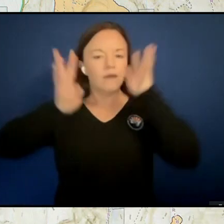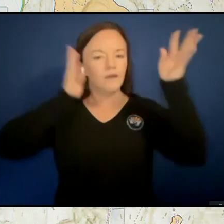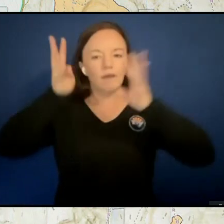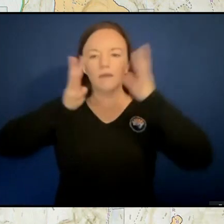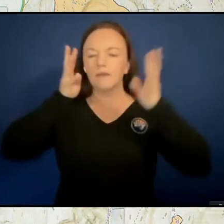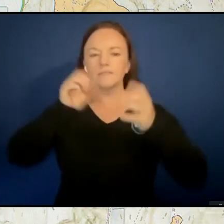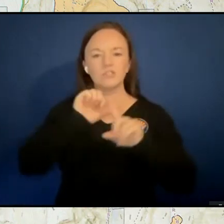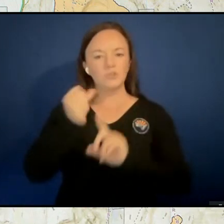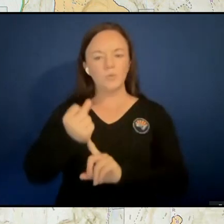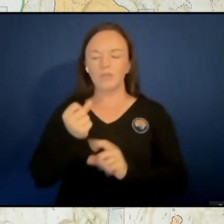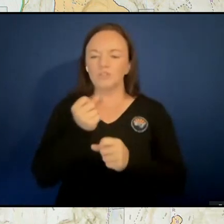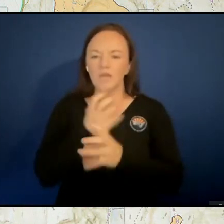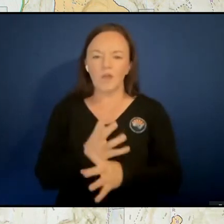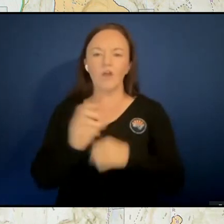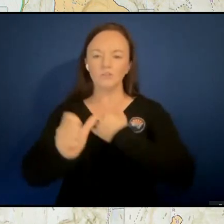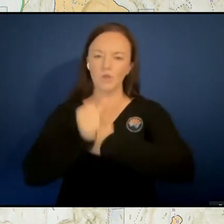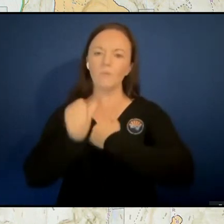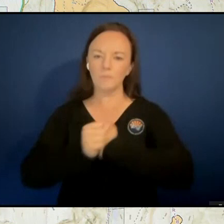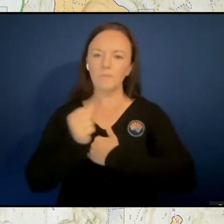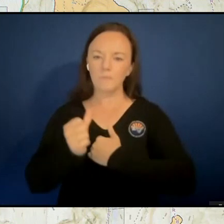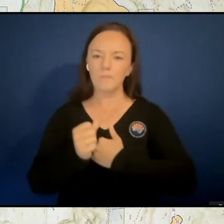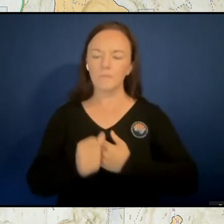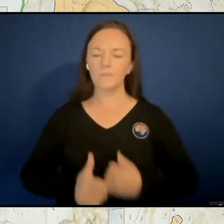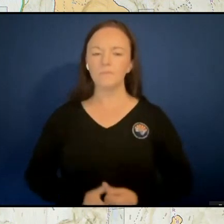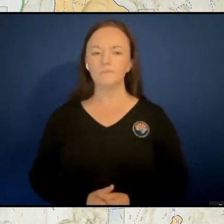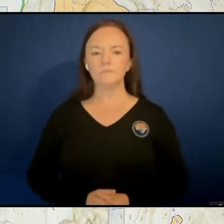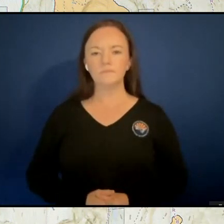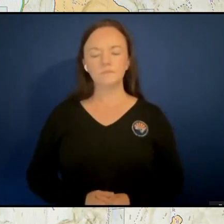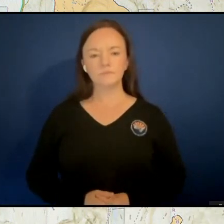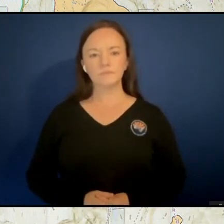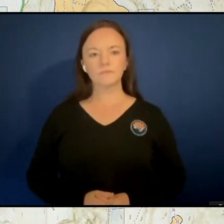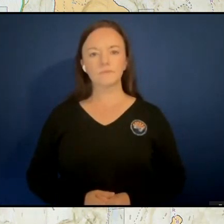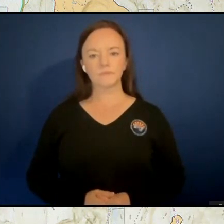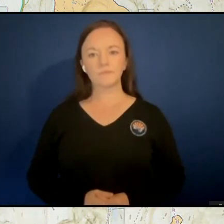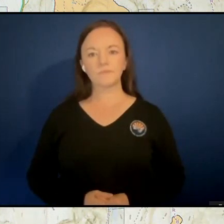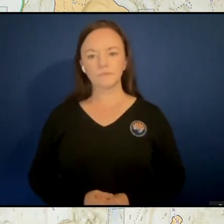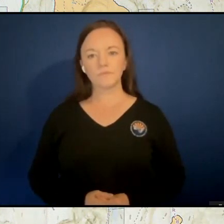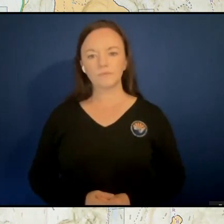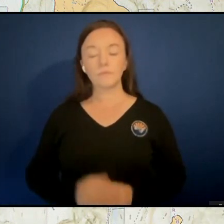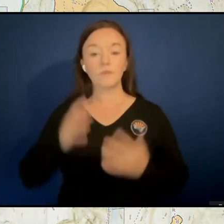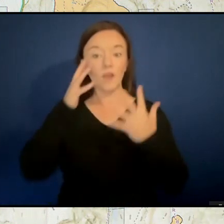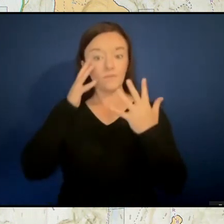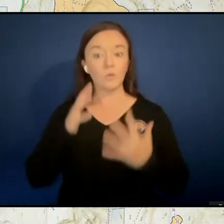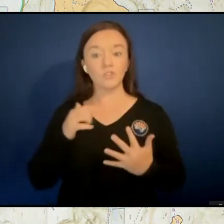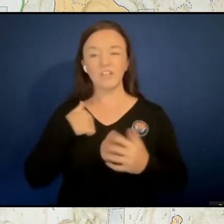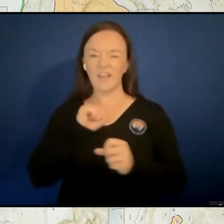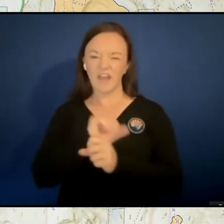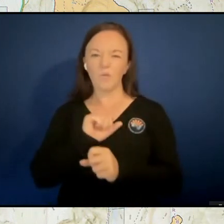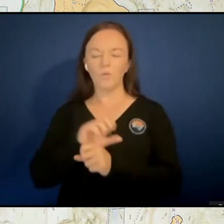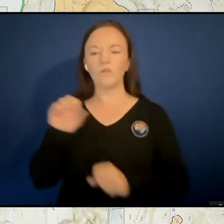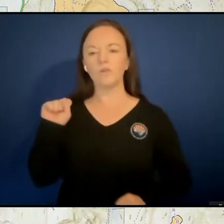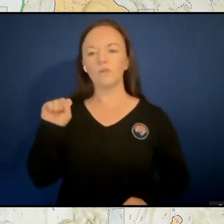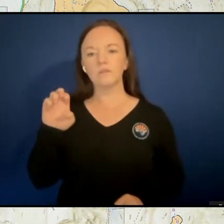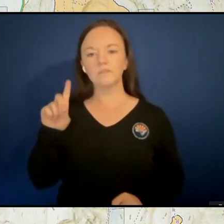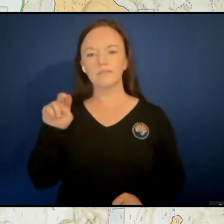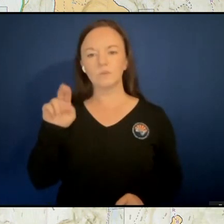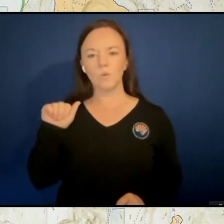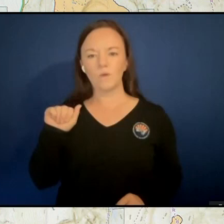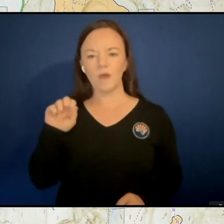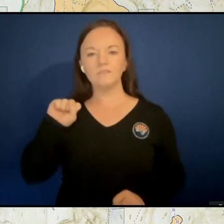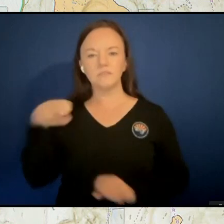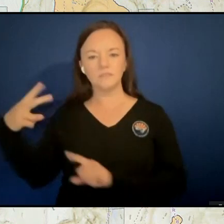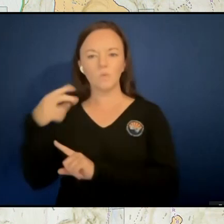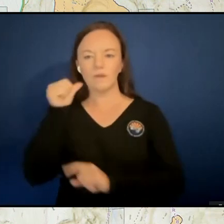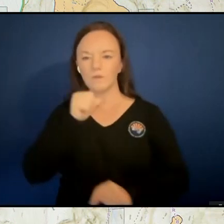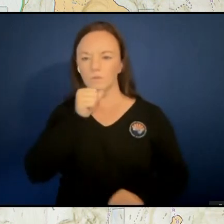put people in harm's way. And, and unfortunately in Sedona where I work, there's been a lot of flooding that's